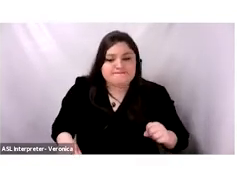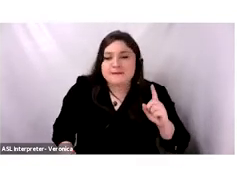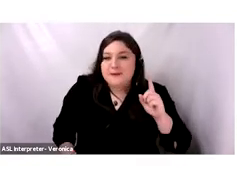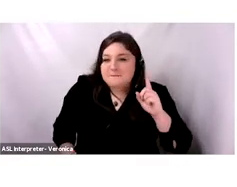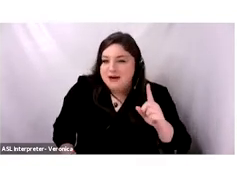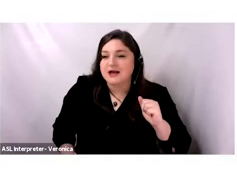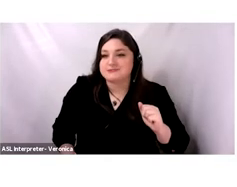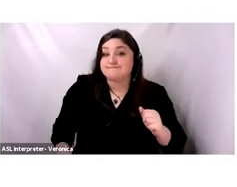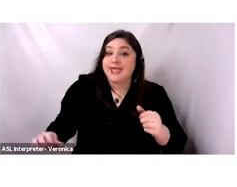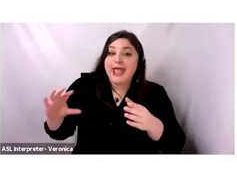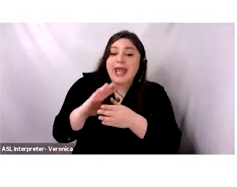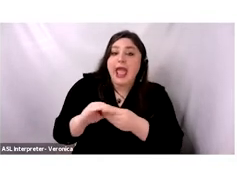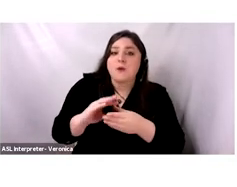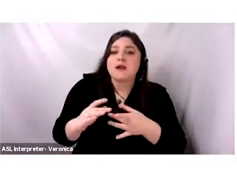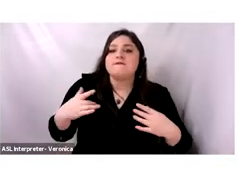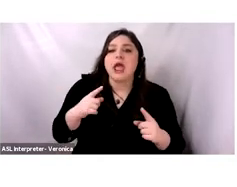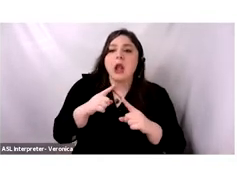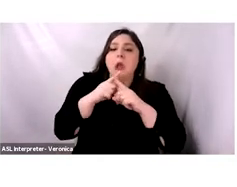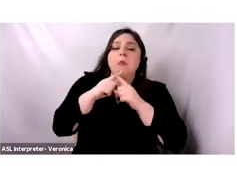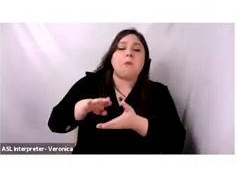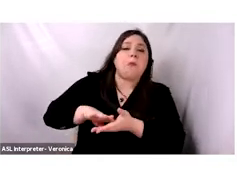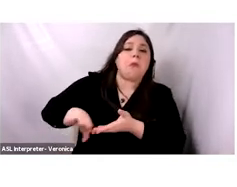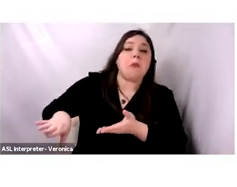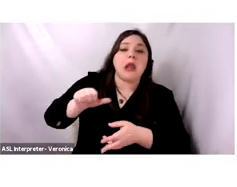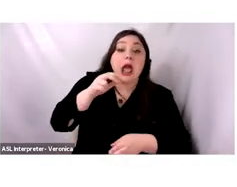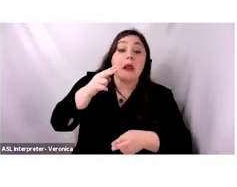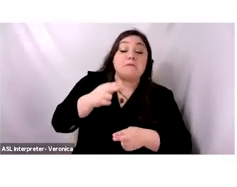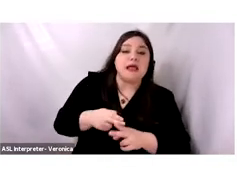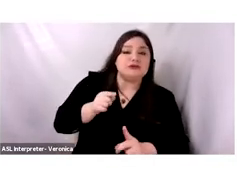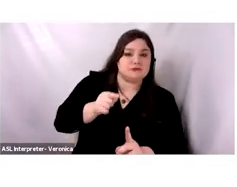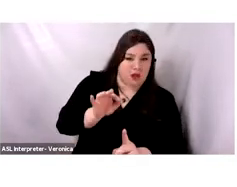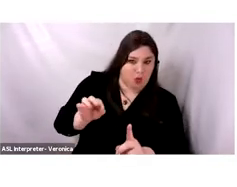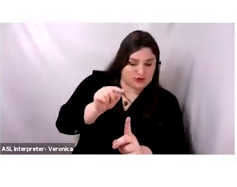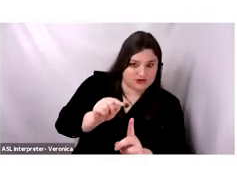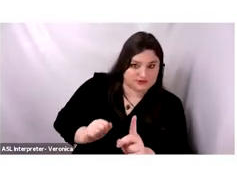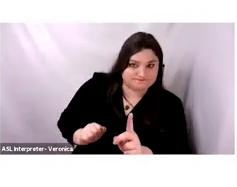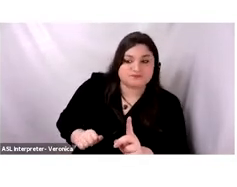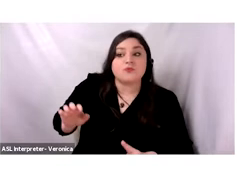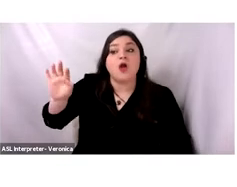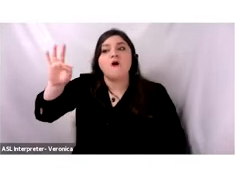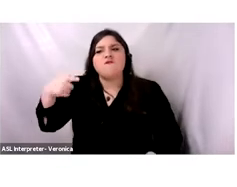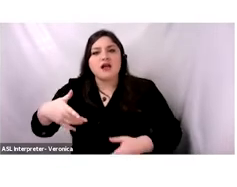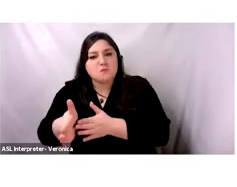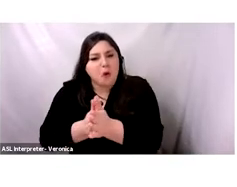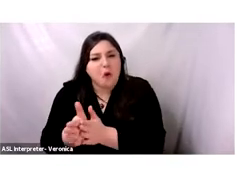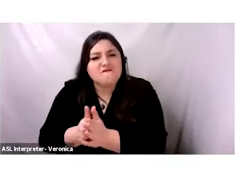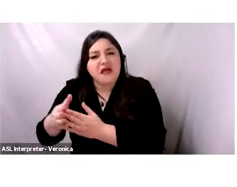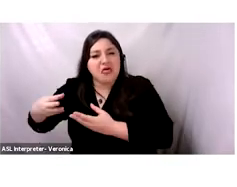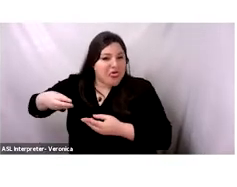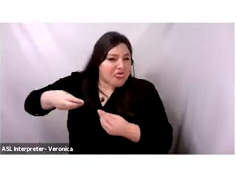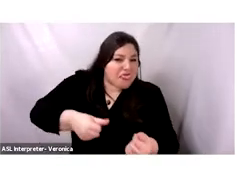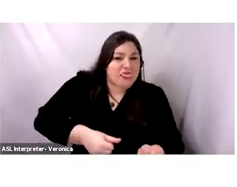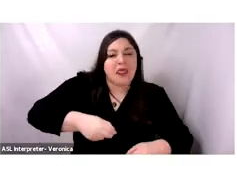sheds light on. Why were the French so interested in building roads, expanding the port of Beirut, and